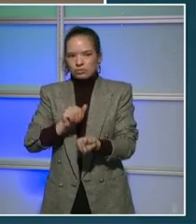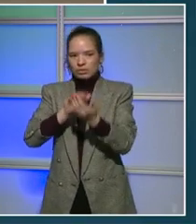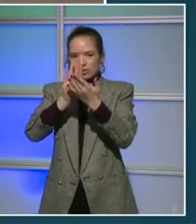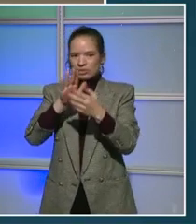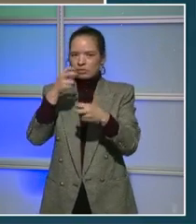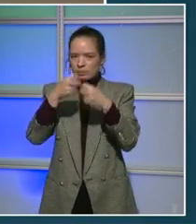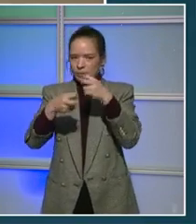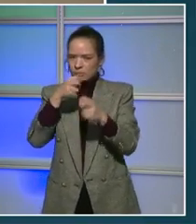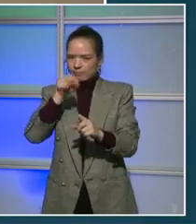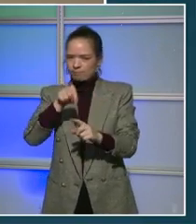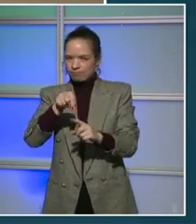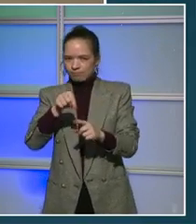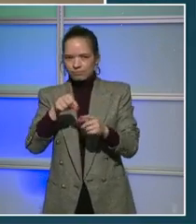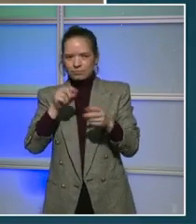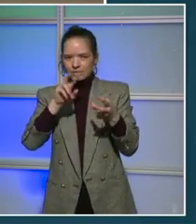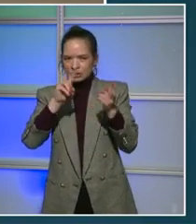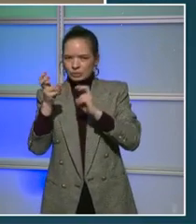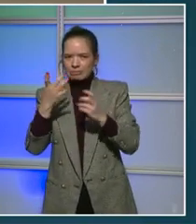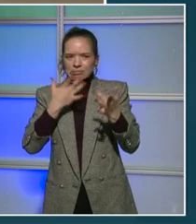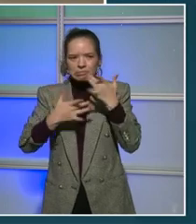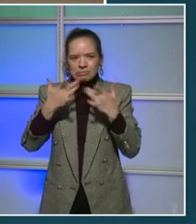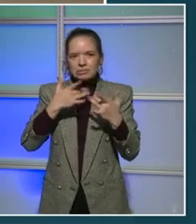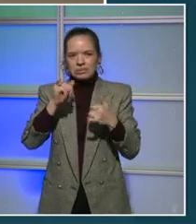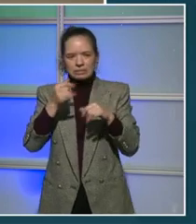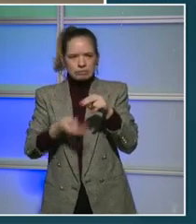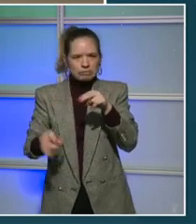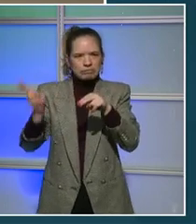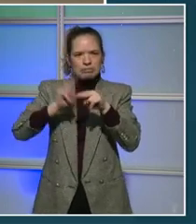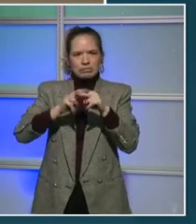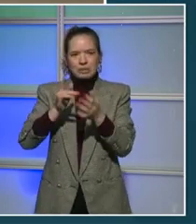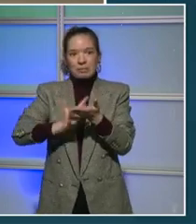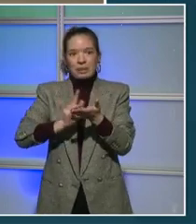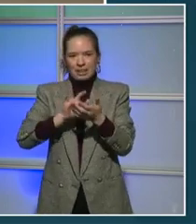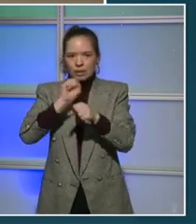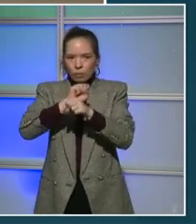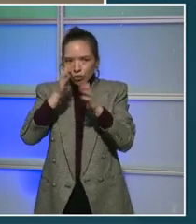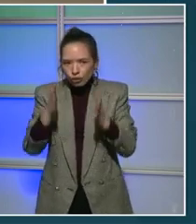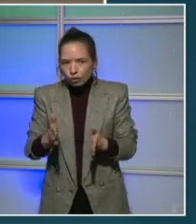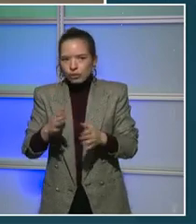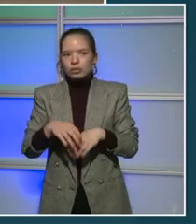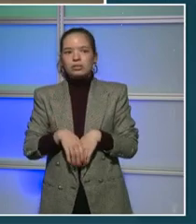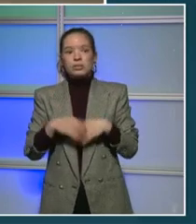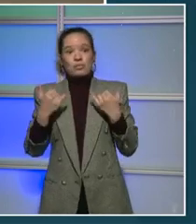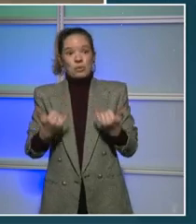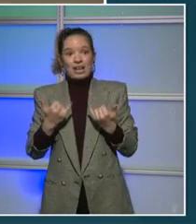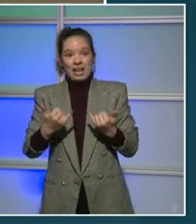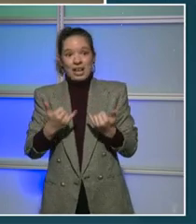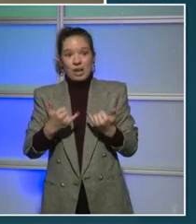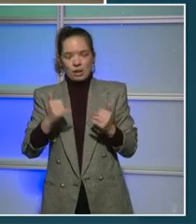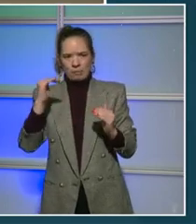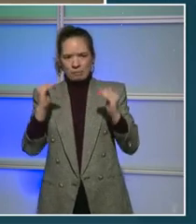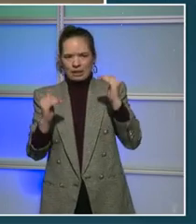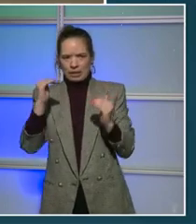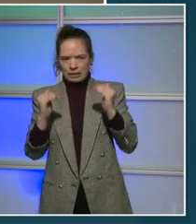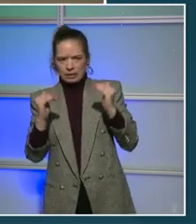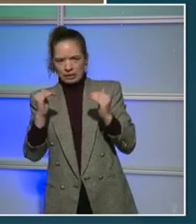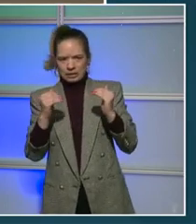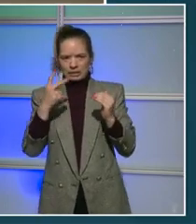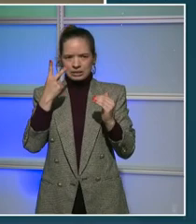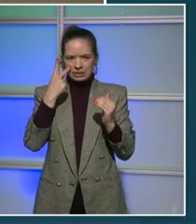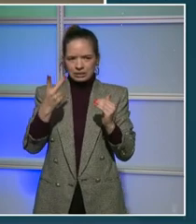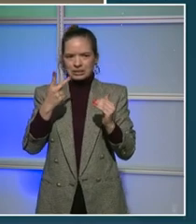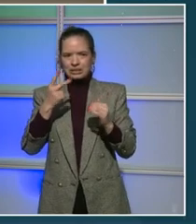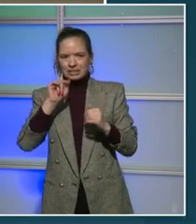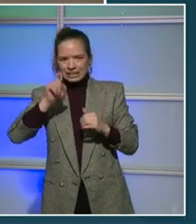desperate need for an increase in health care workers. You know, right now, the ratio of people needing health care at